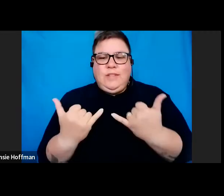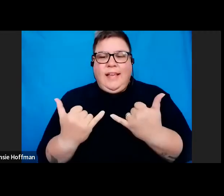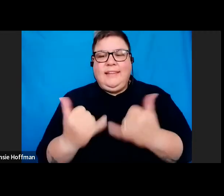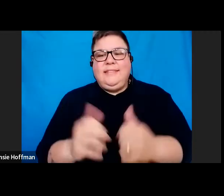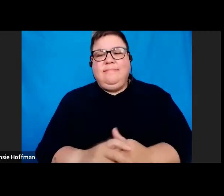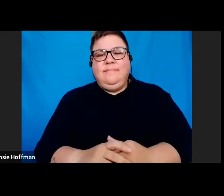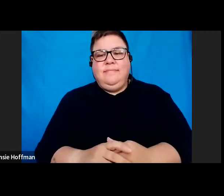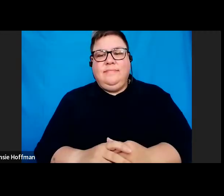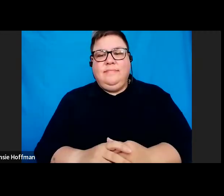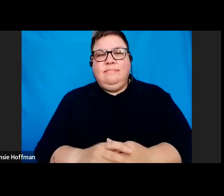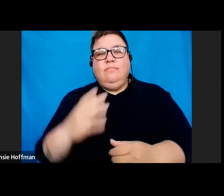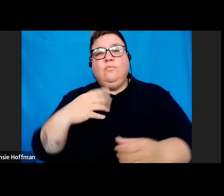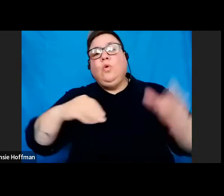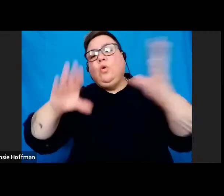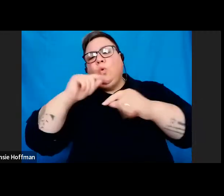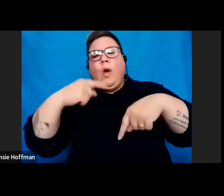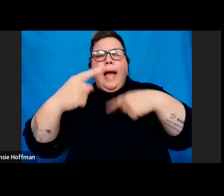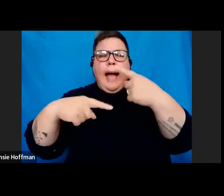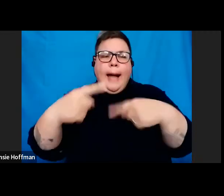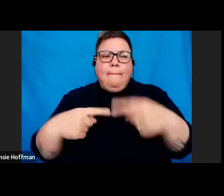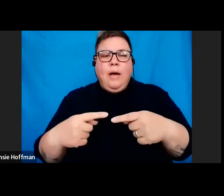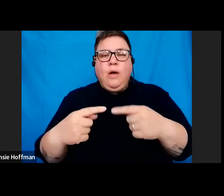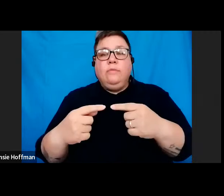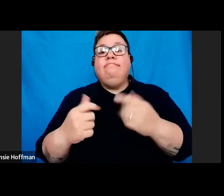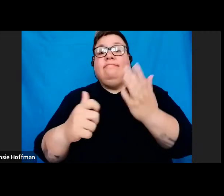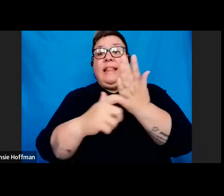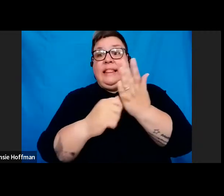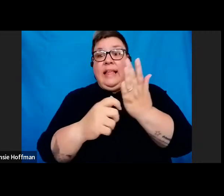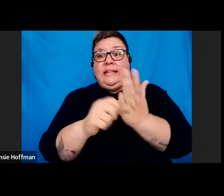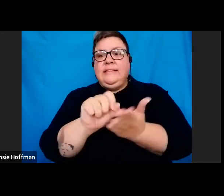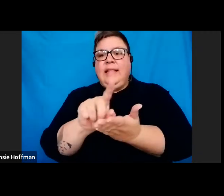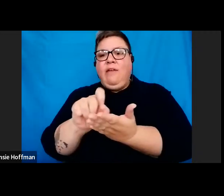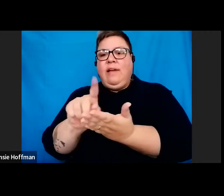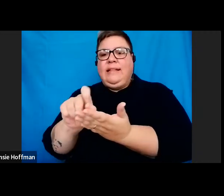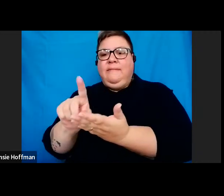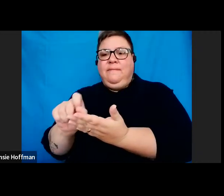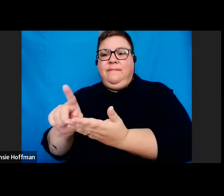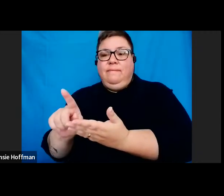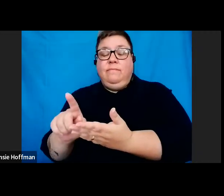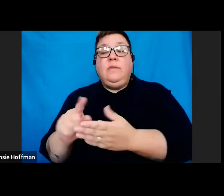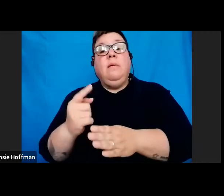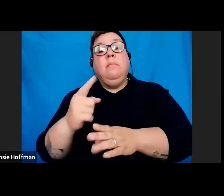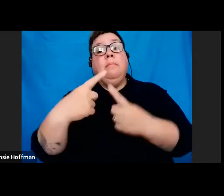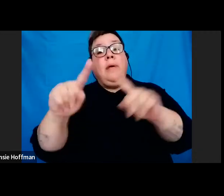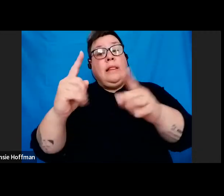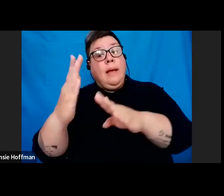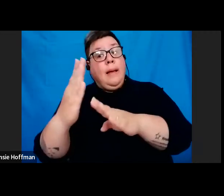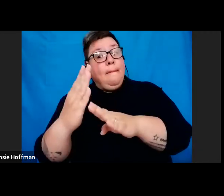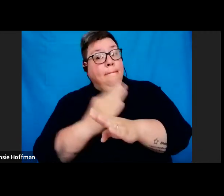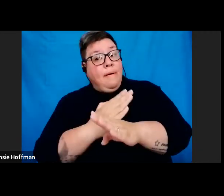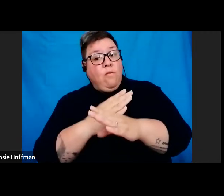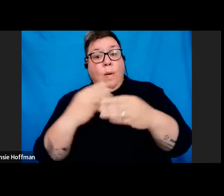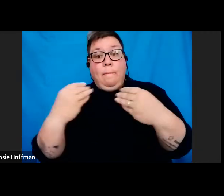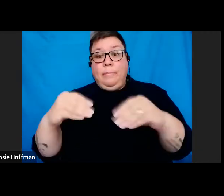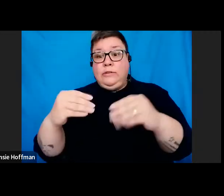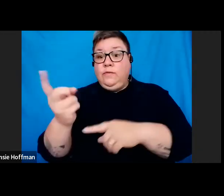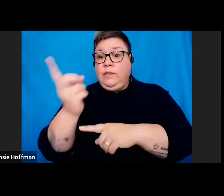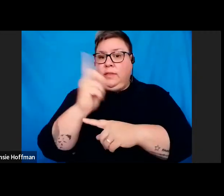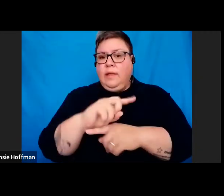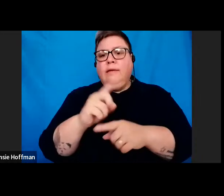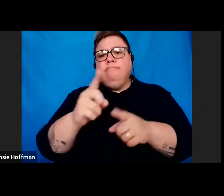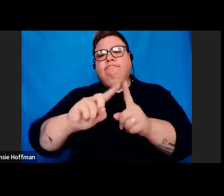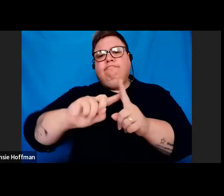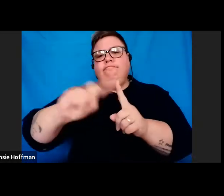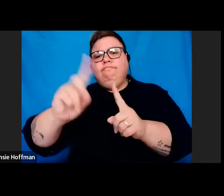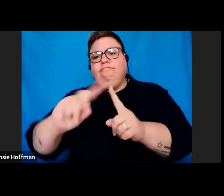will be talking to you about techs directives. But before we get to the business of the day, let me take you through some of